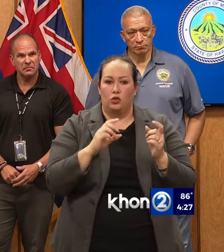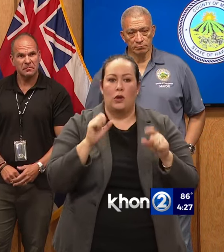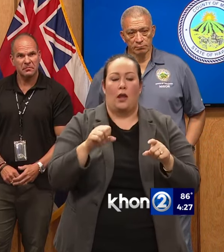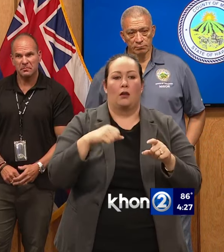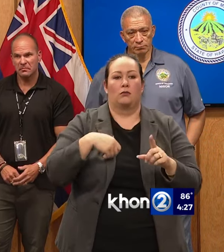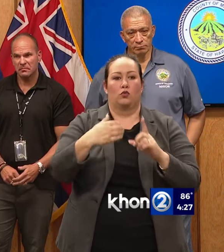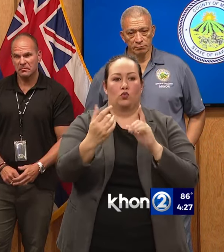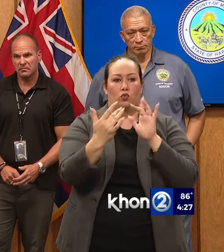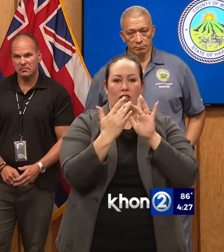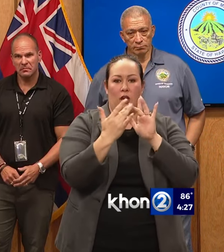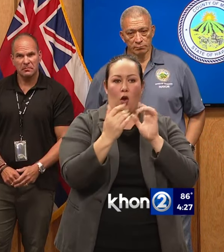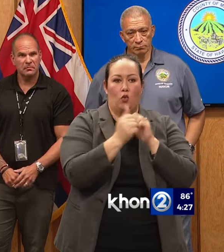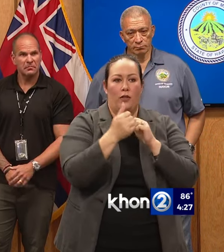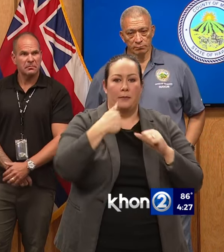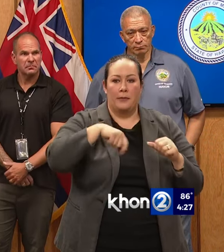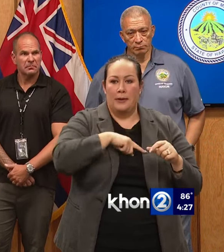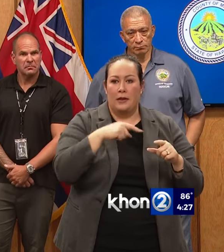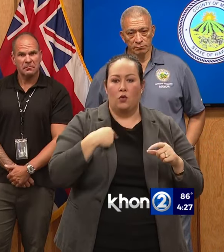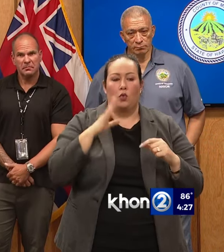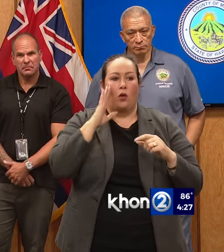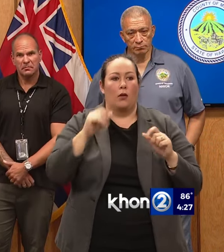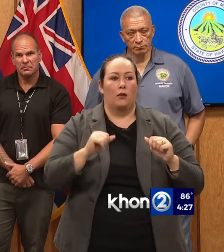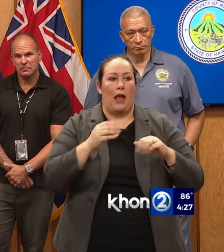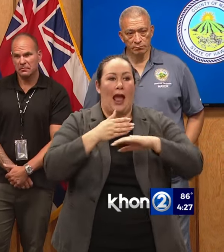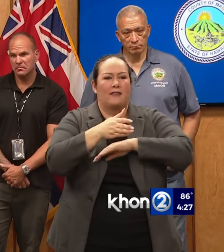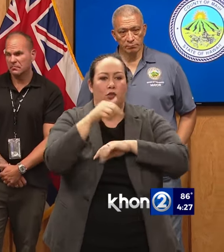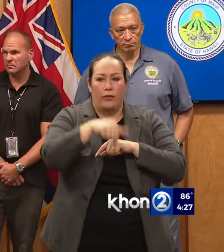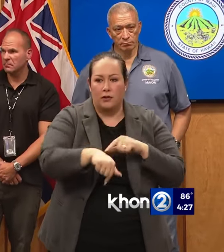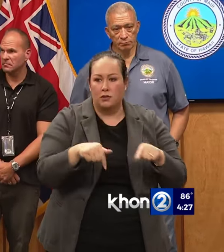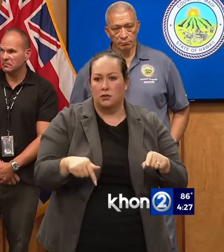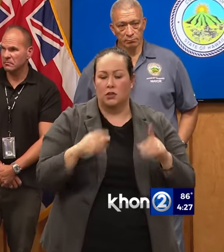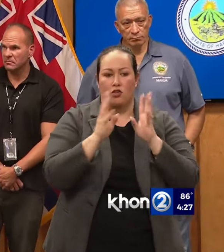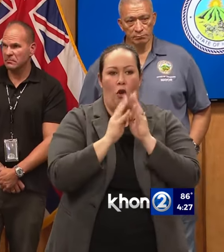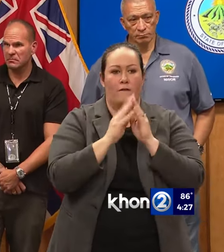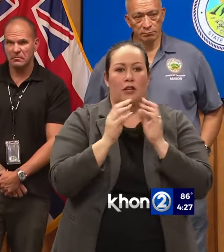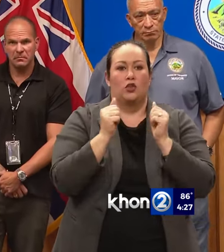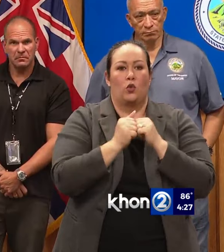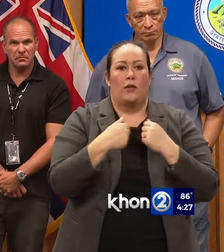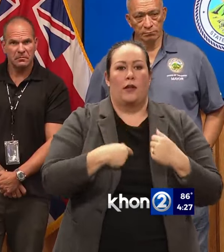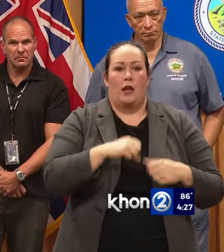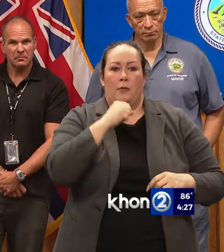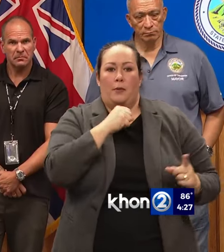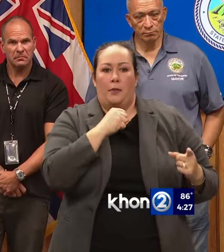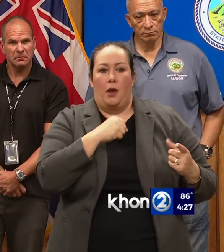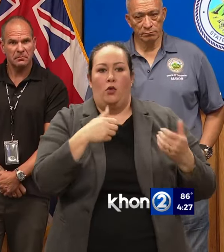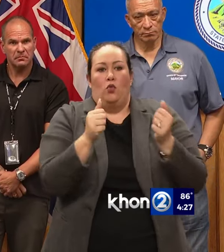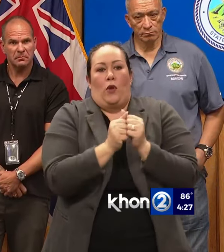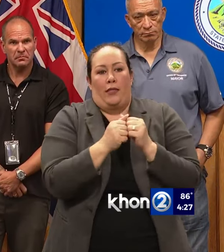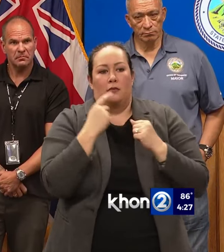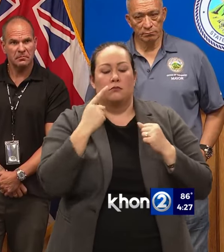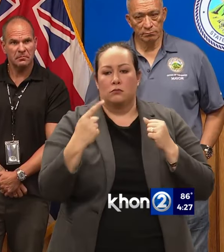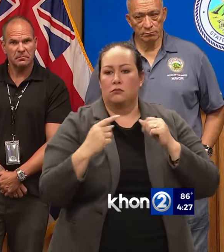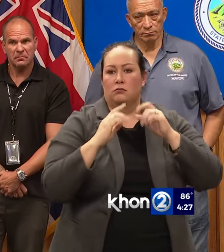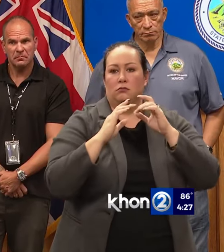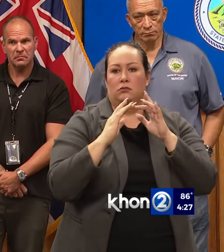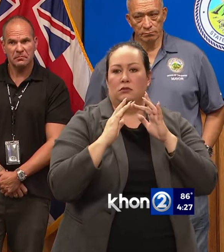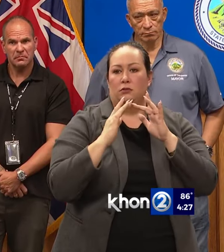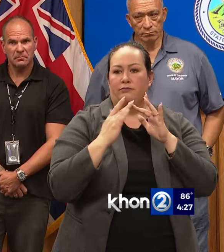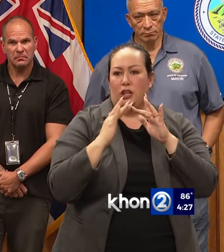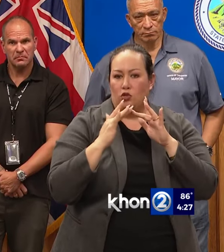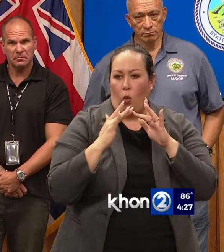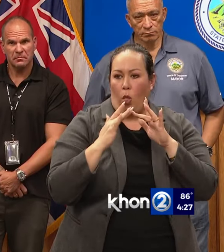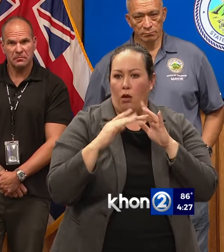follow up, post this interview with, or this conference rather, with a news release with digital assets that you folks can use.